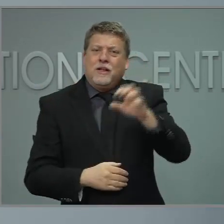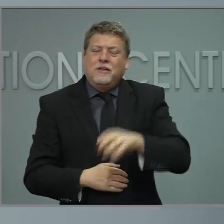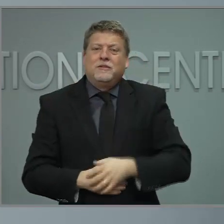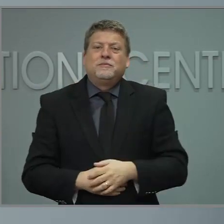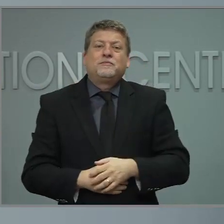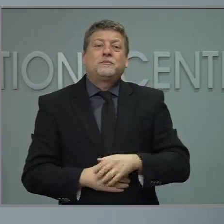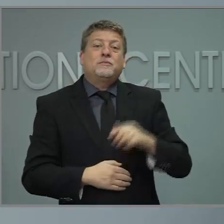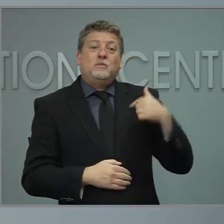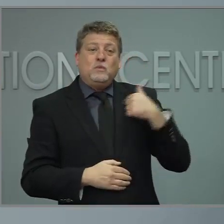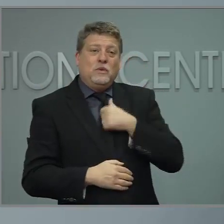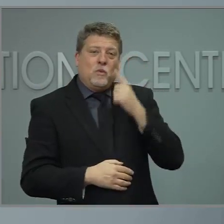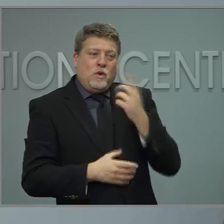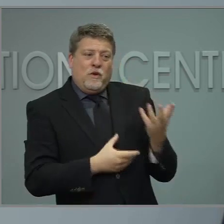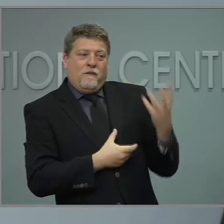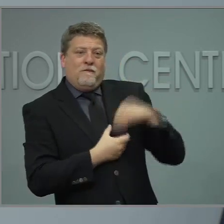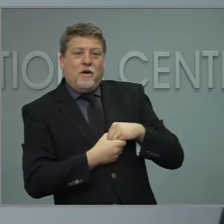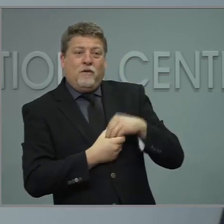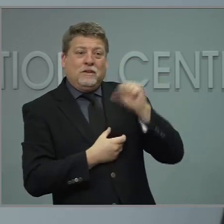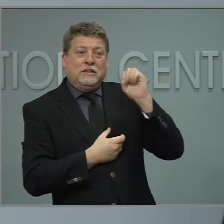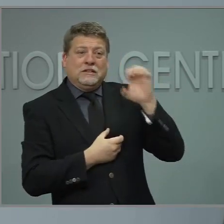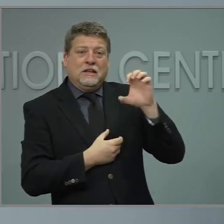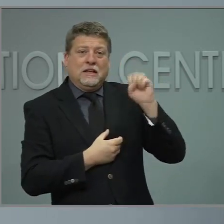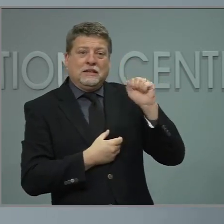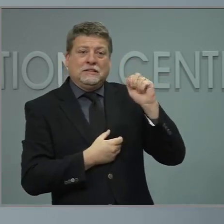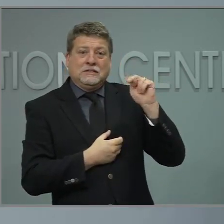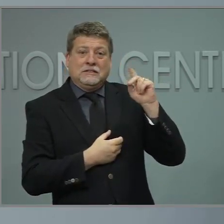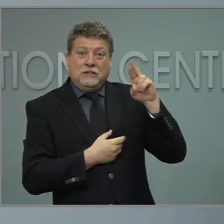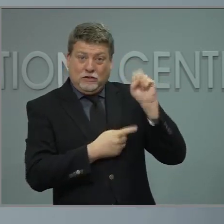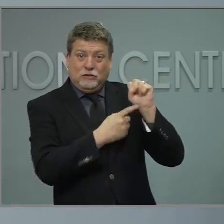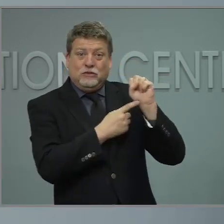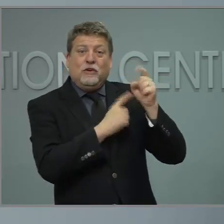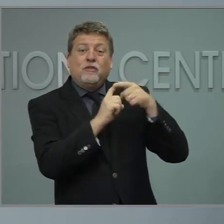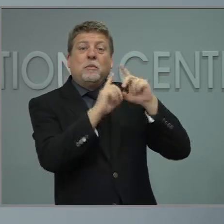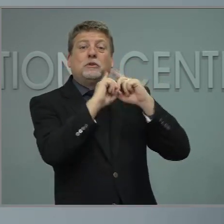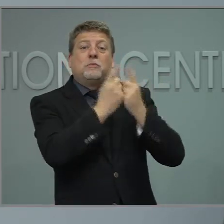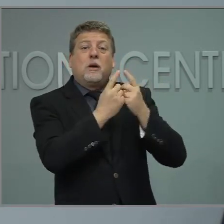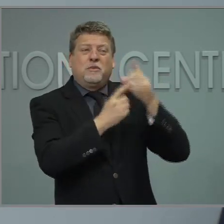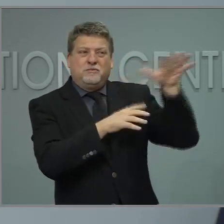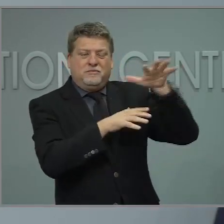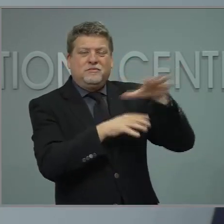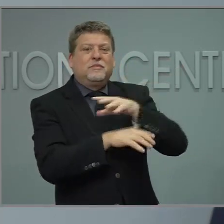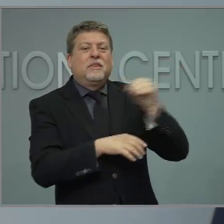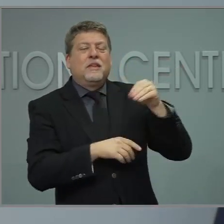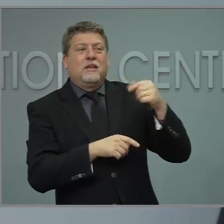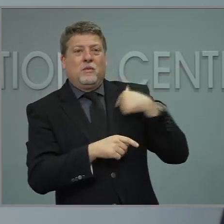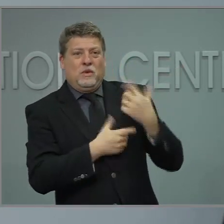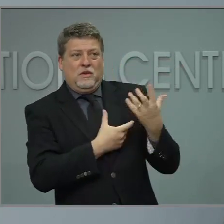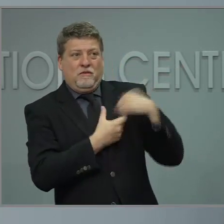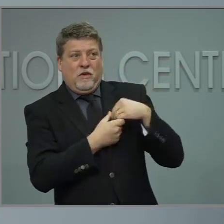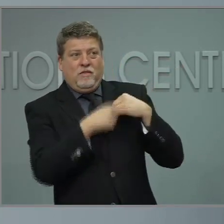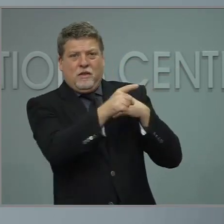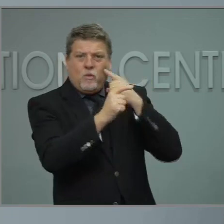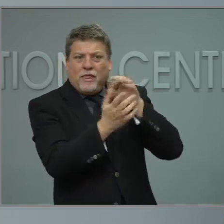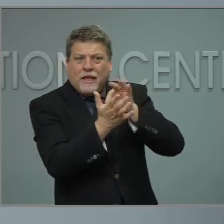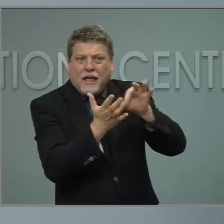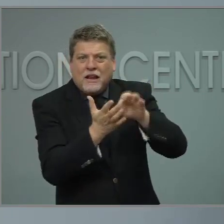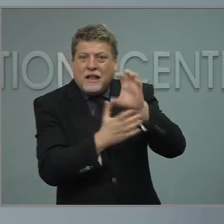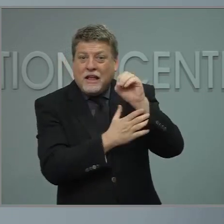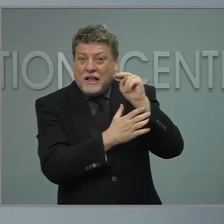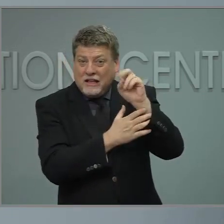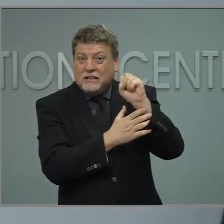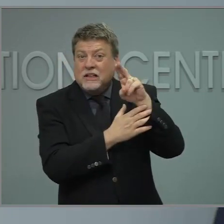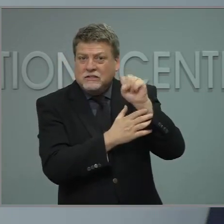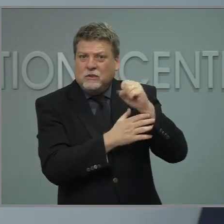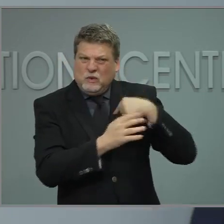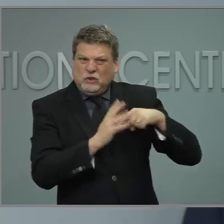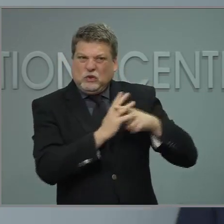Commission to support a complete and accurate 2020 census count, we began exploring ways to continue our partnership with the state to build an equitable